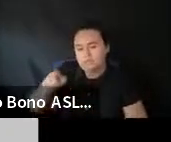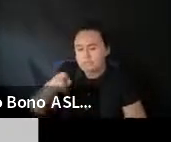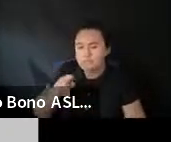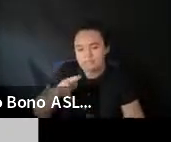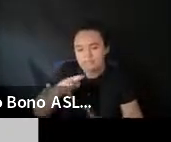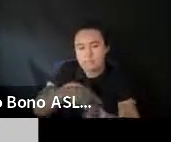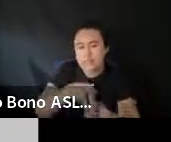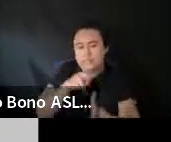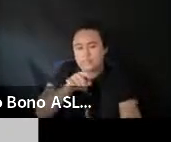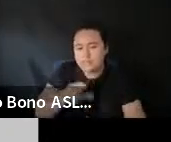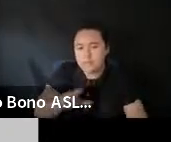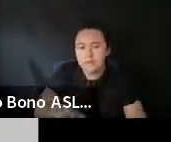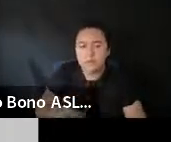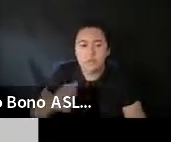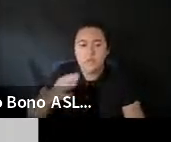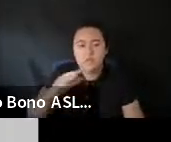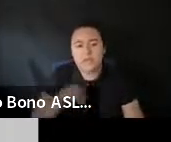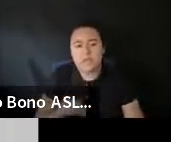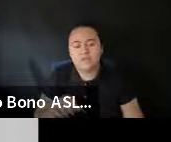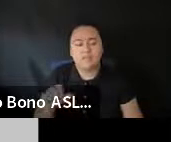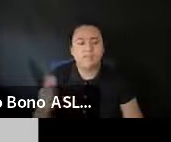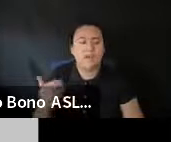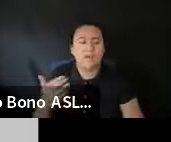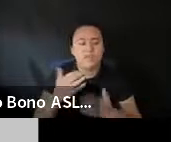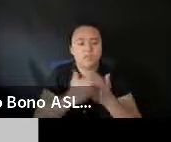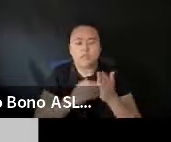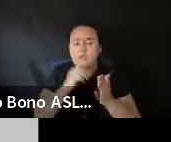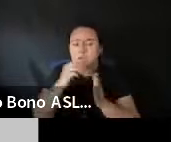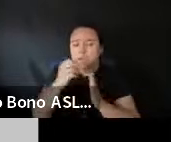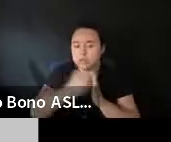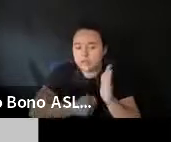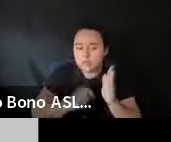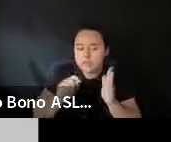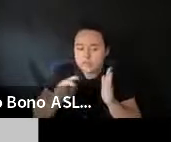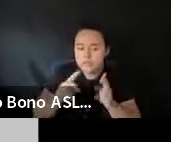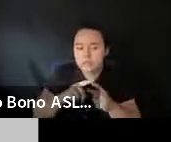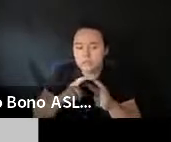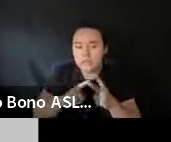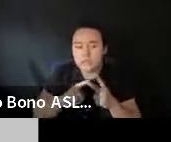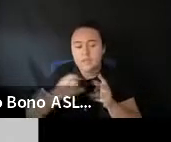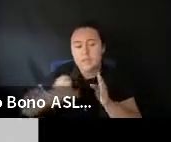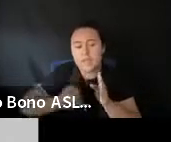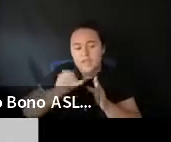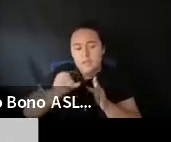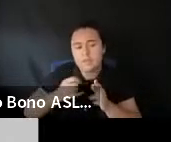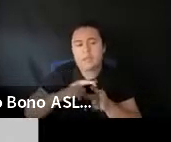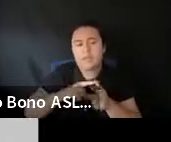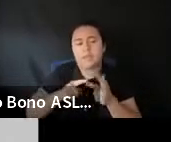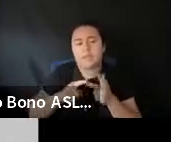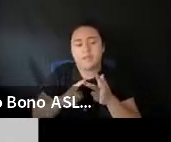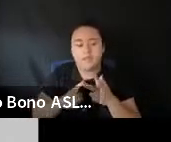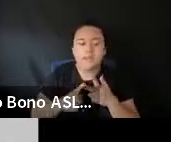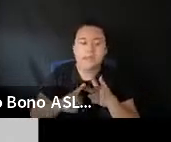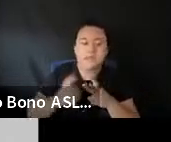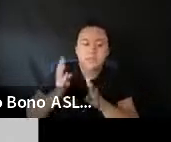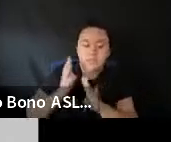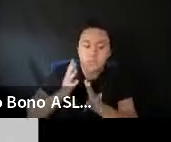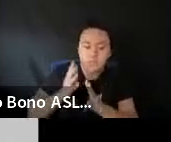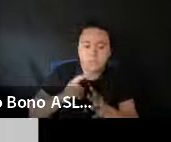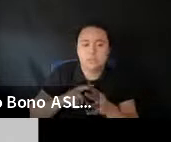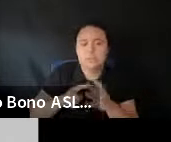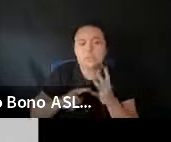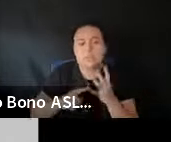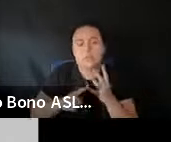And then. You know. There's a list of. You know. Others. Non-scripted television. Animated. Content. Uh. Streaming.